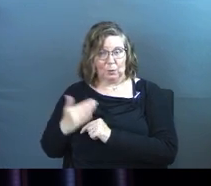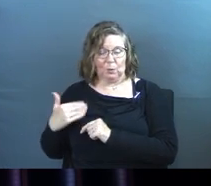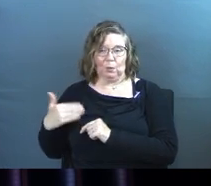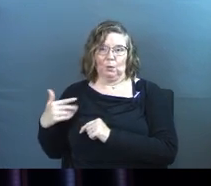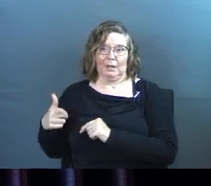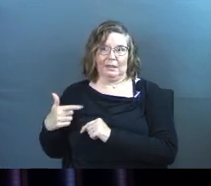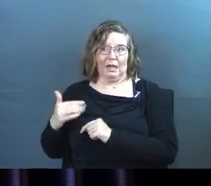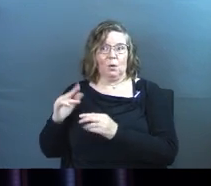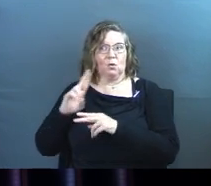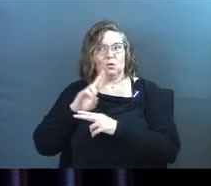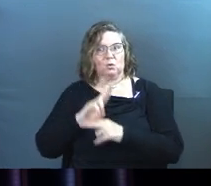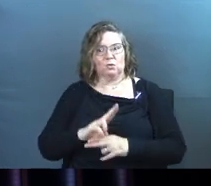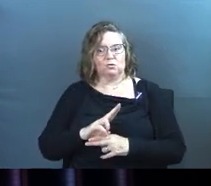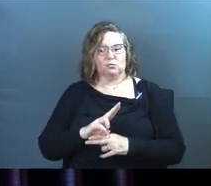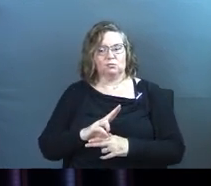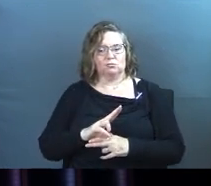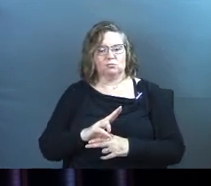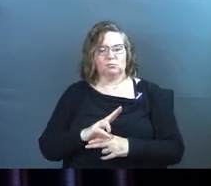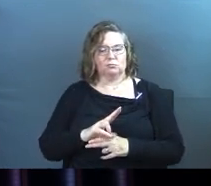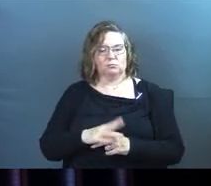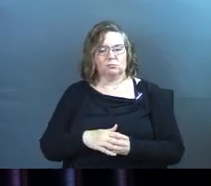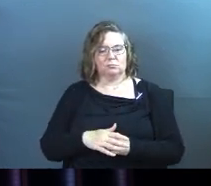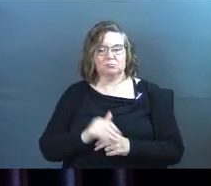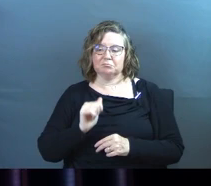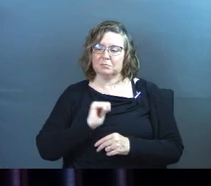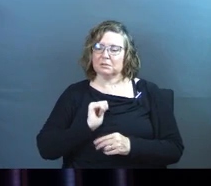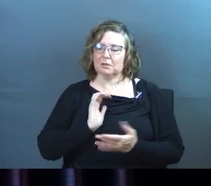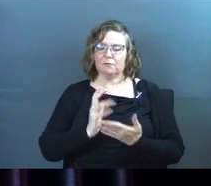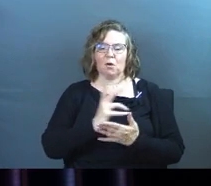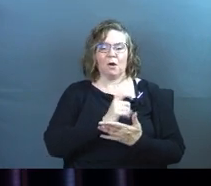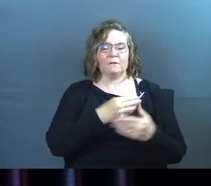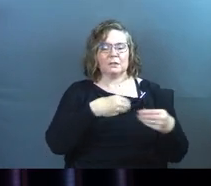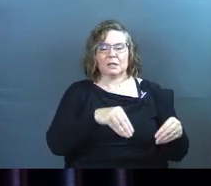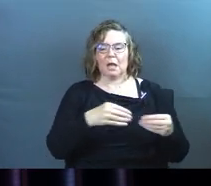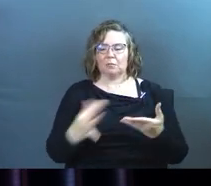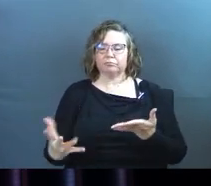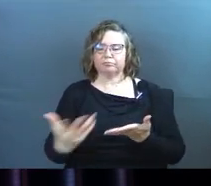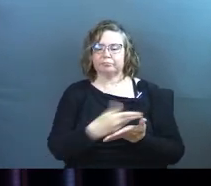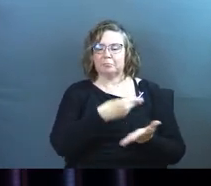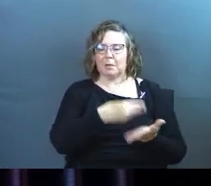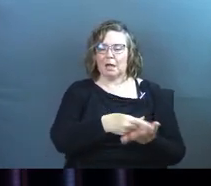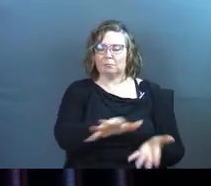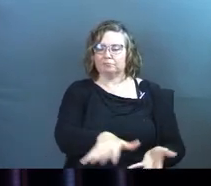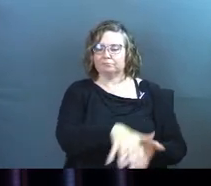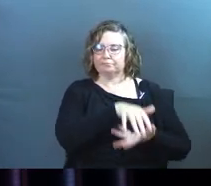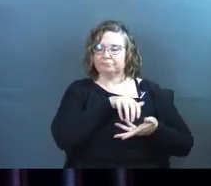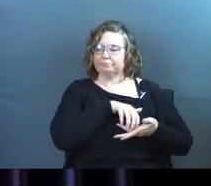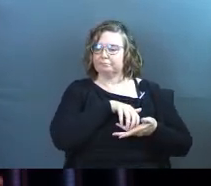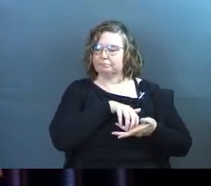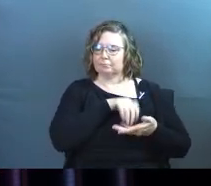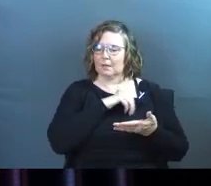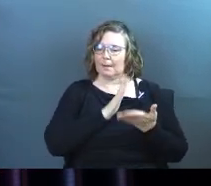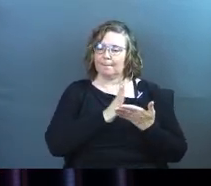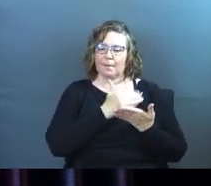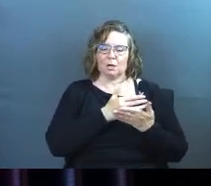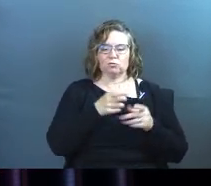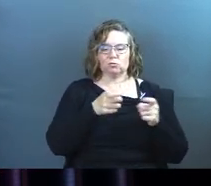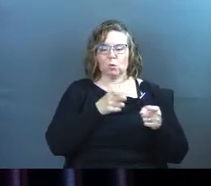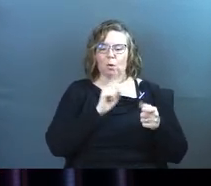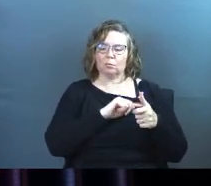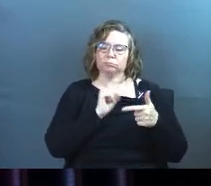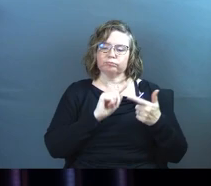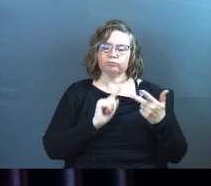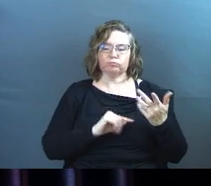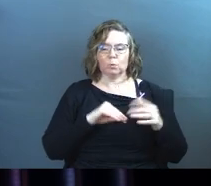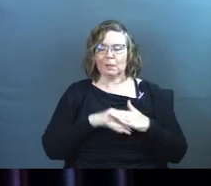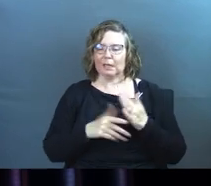They were so used to, we harvest, we sell. This is our income. This is our budget. This is how we control things.